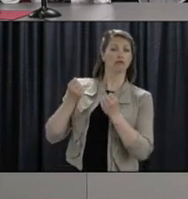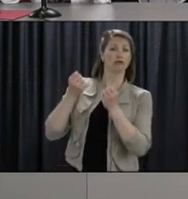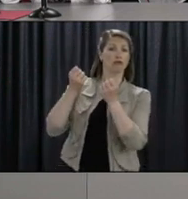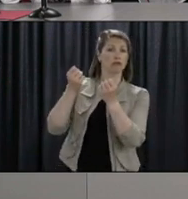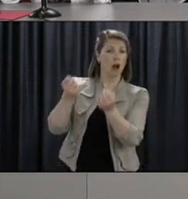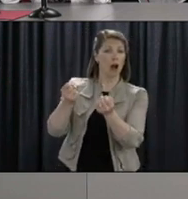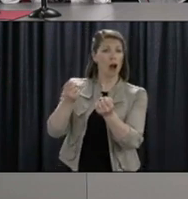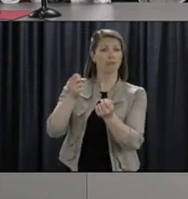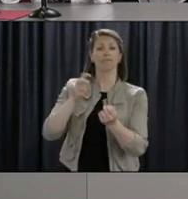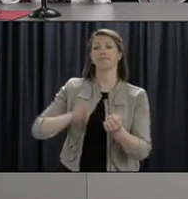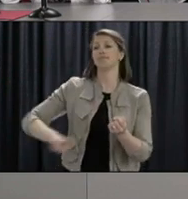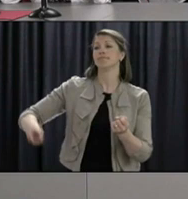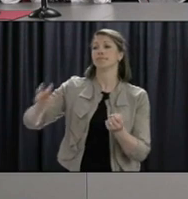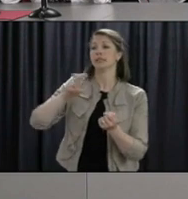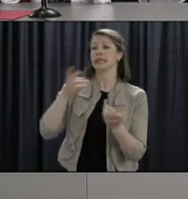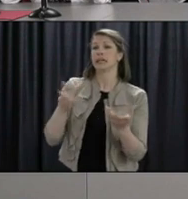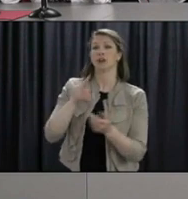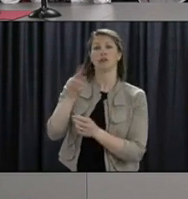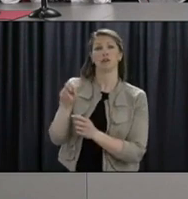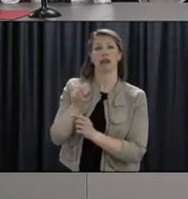hotel or another registered establishment?